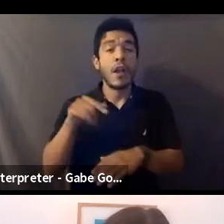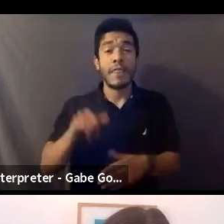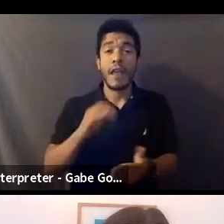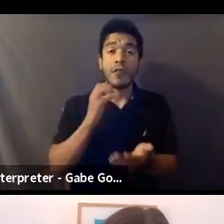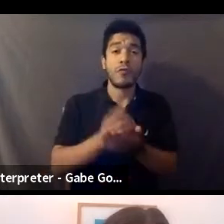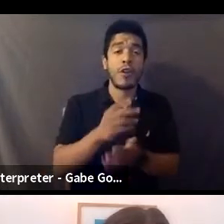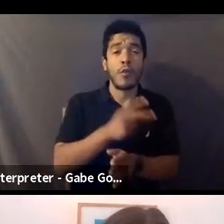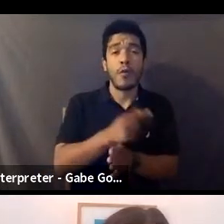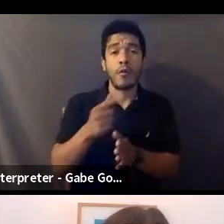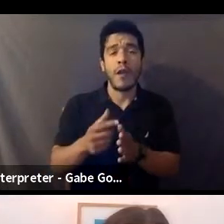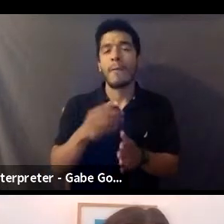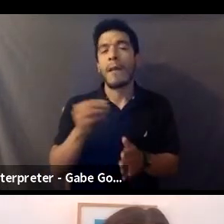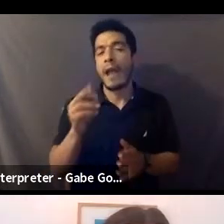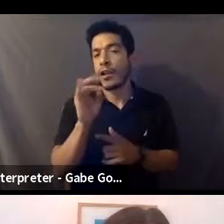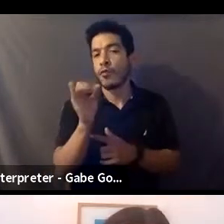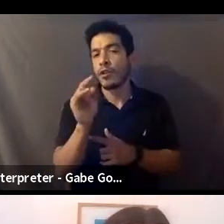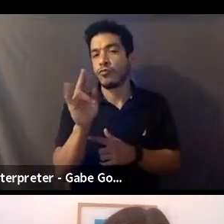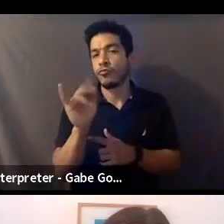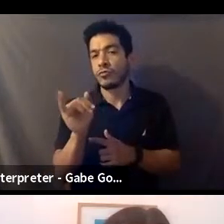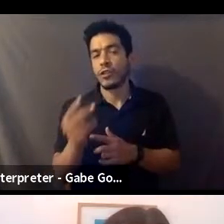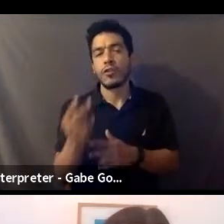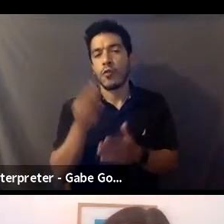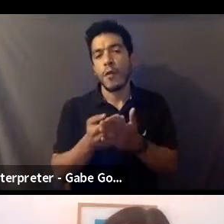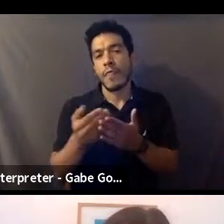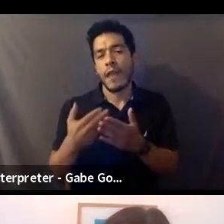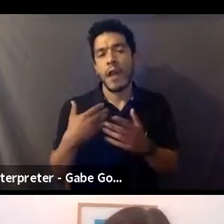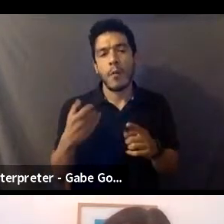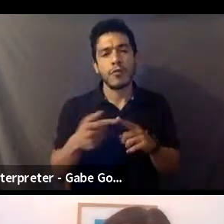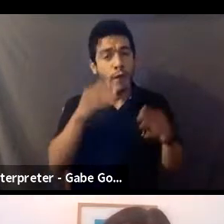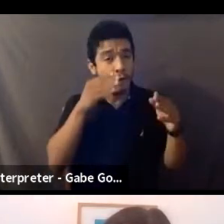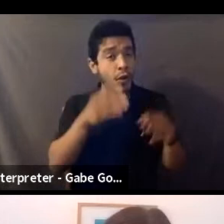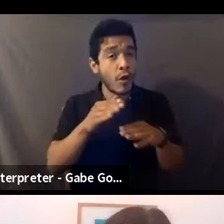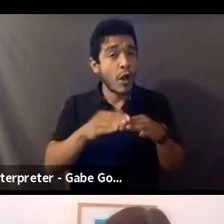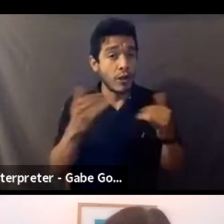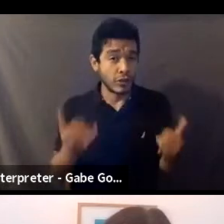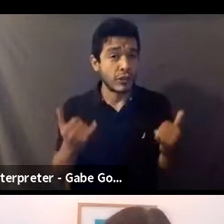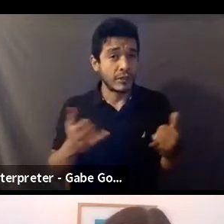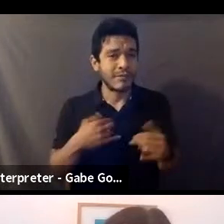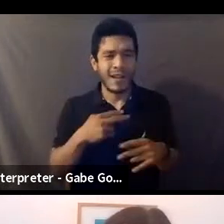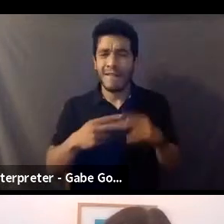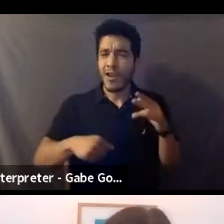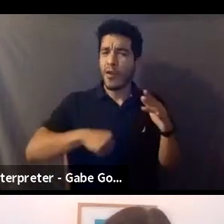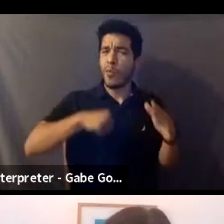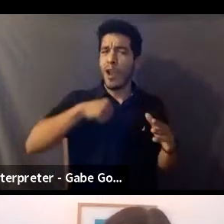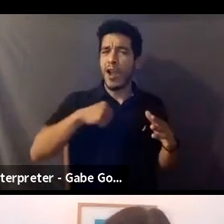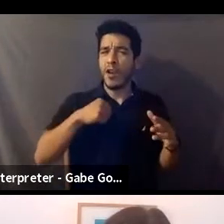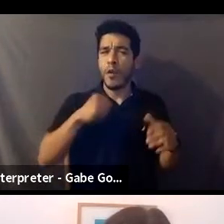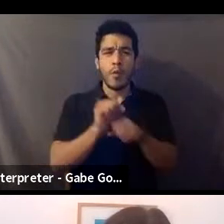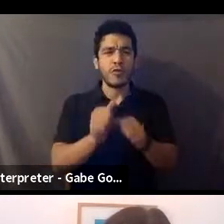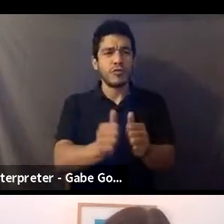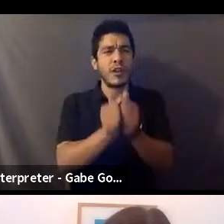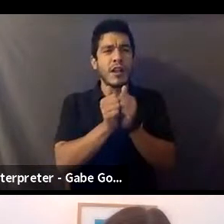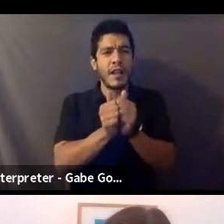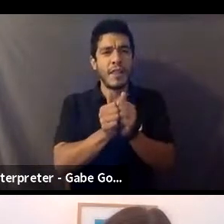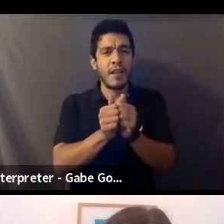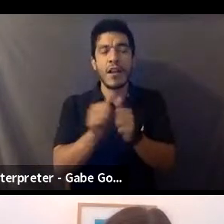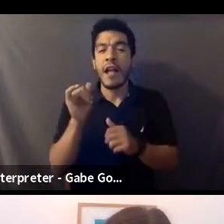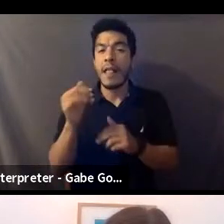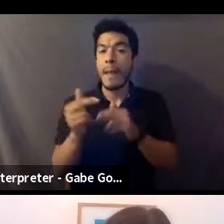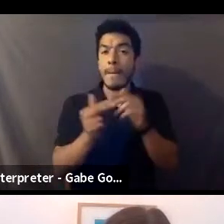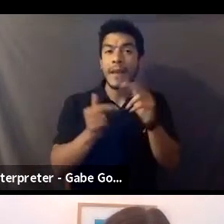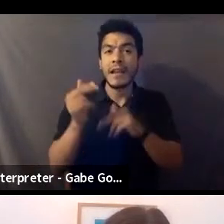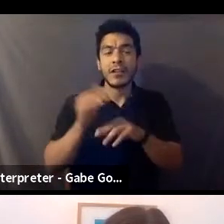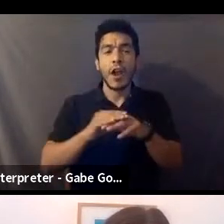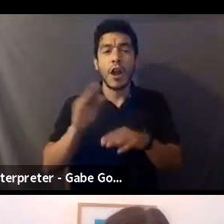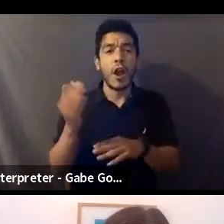and the registry, these are the two things that we want to focus on today. We're really proud of this collaboration. It builds on